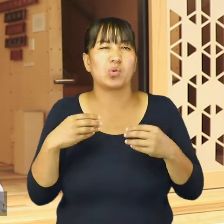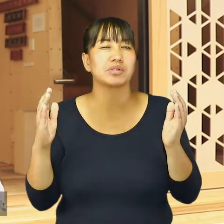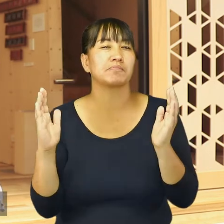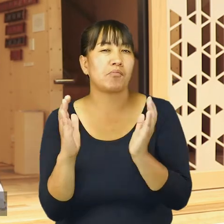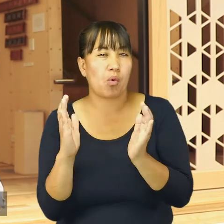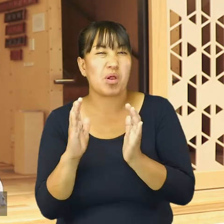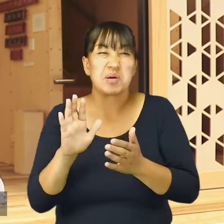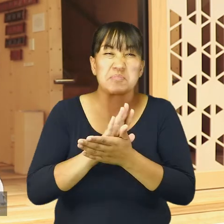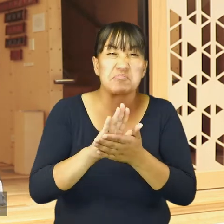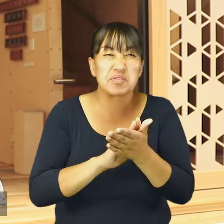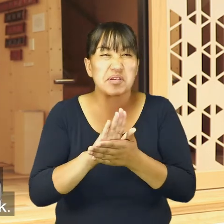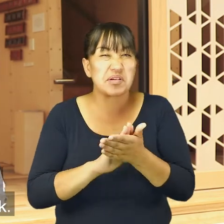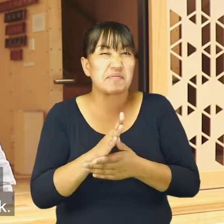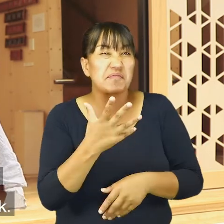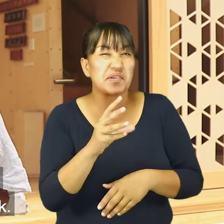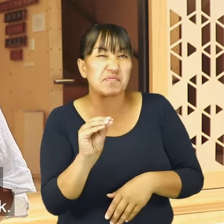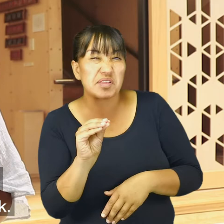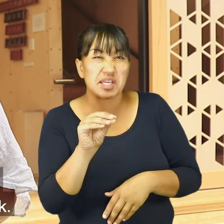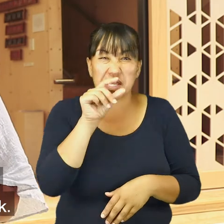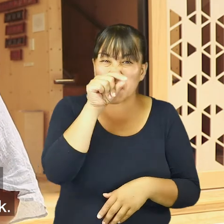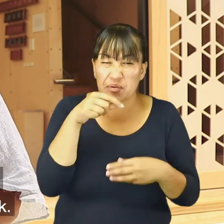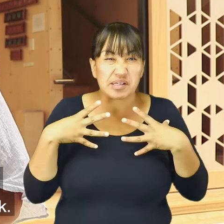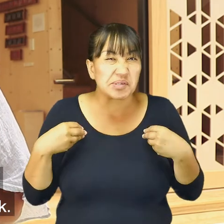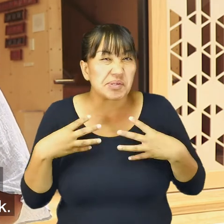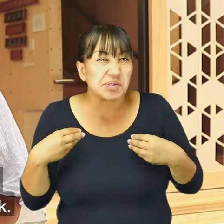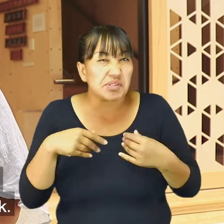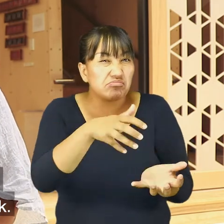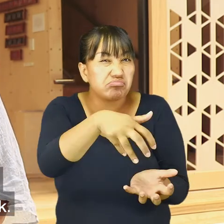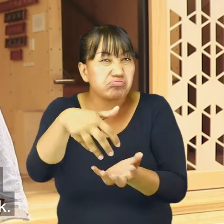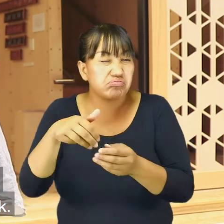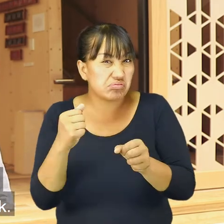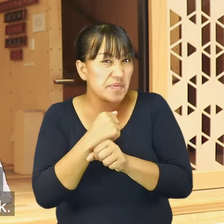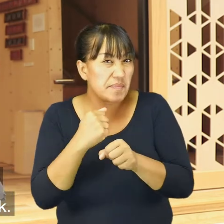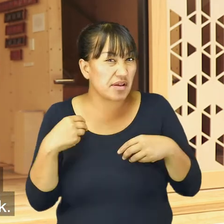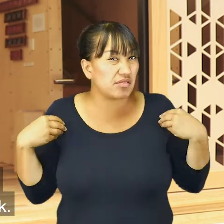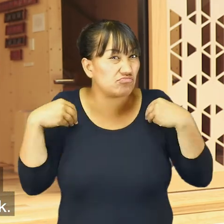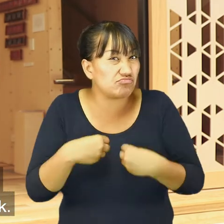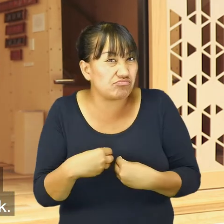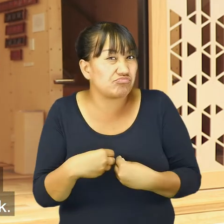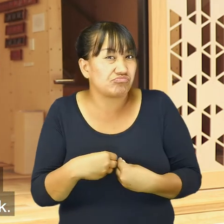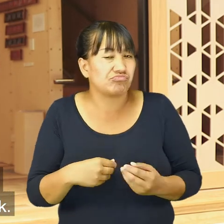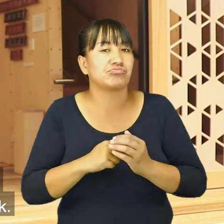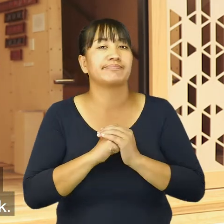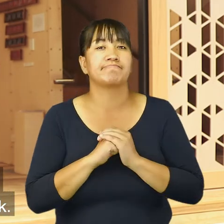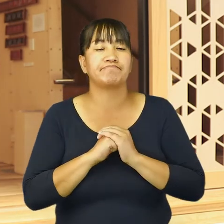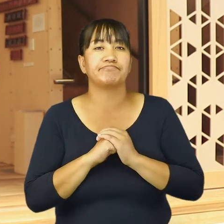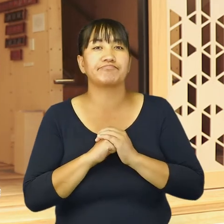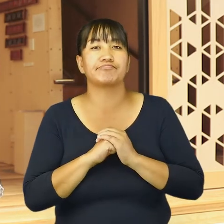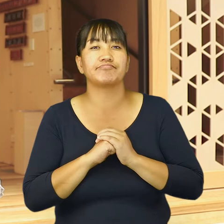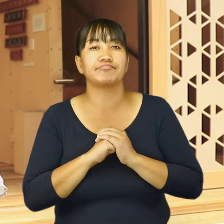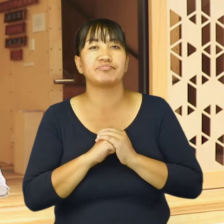smaller. So you're looking at about 50, 50 kiwi to make a full feathered cloak.